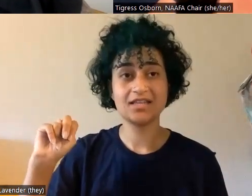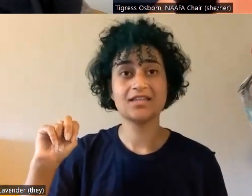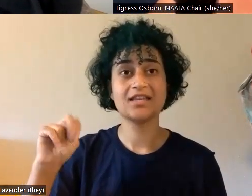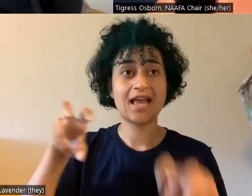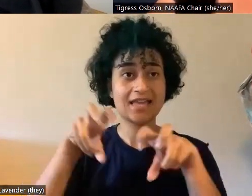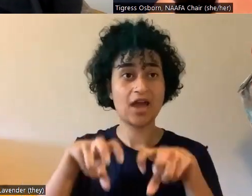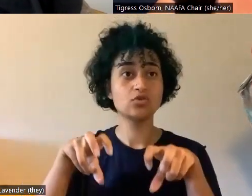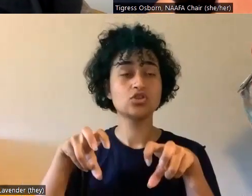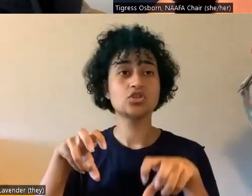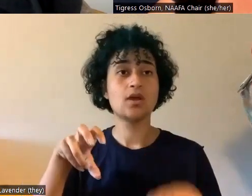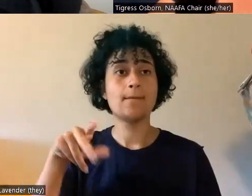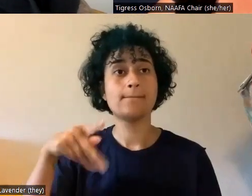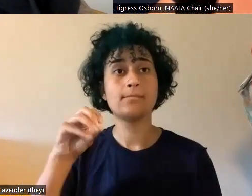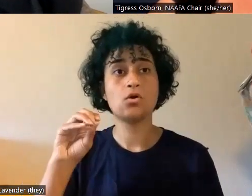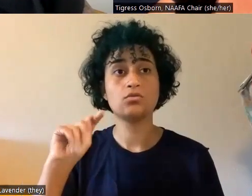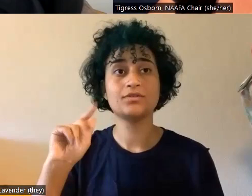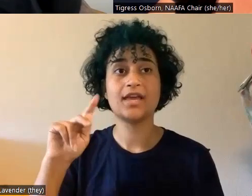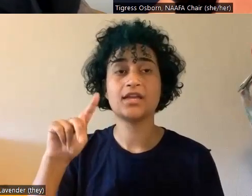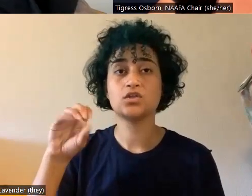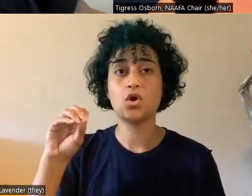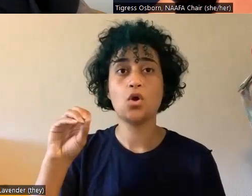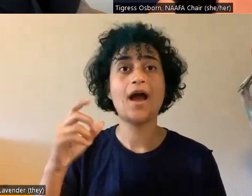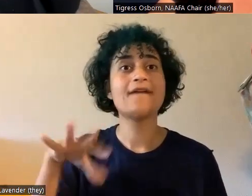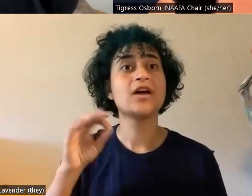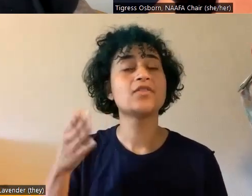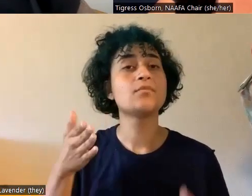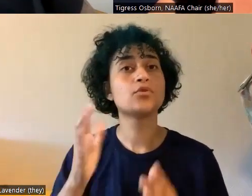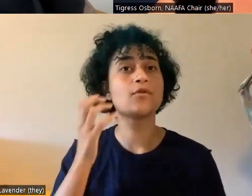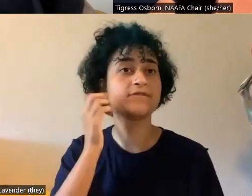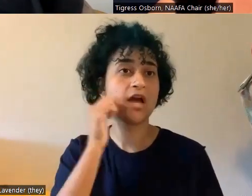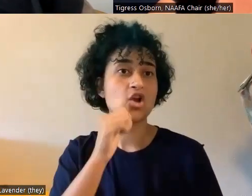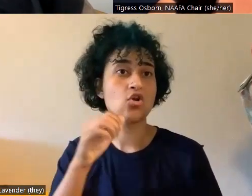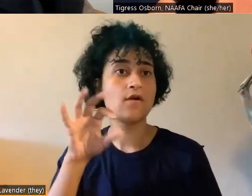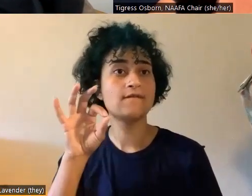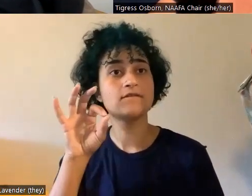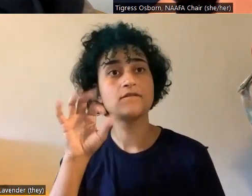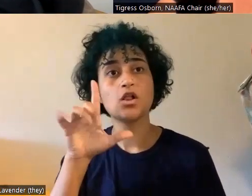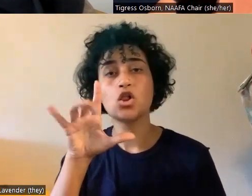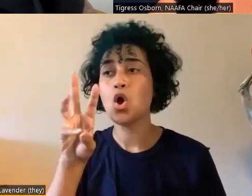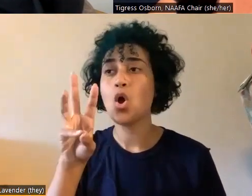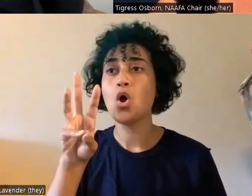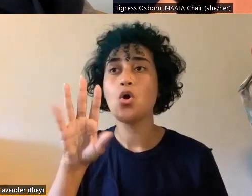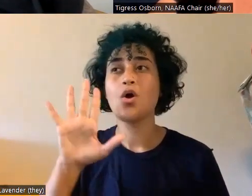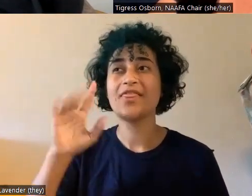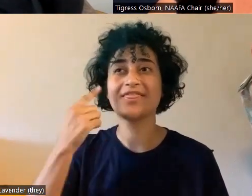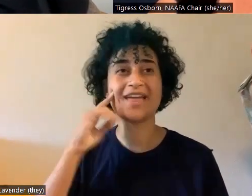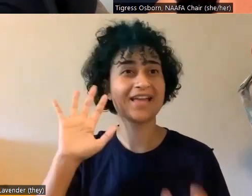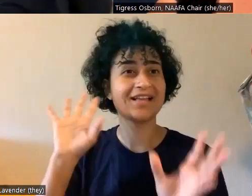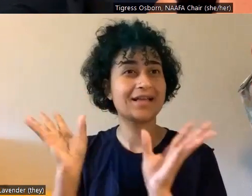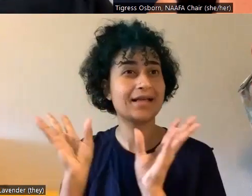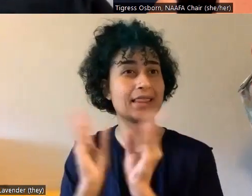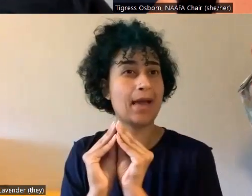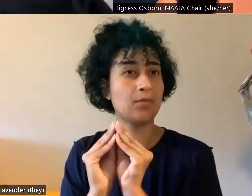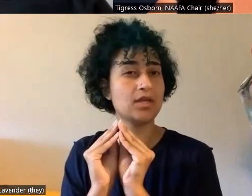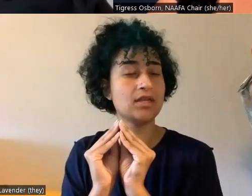had done, uh, some like a collaboration with them. And I'm really impressed. This